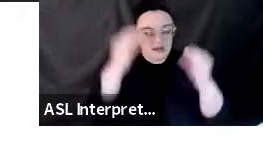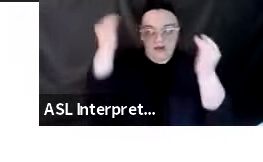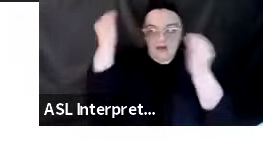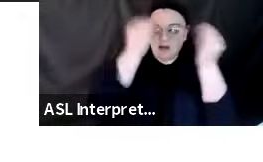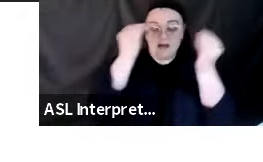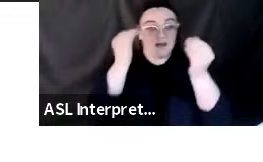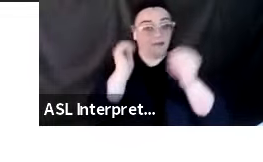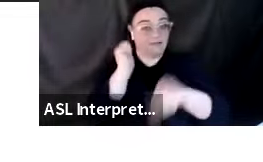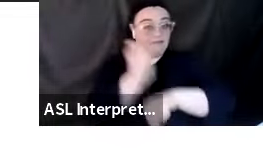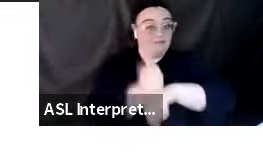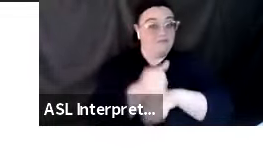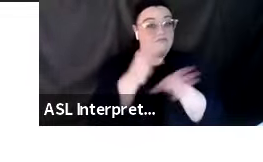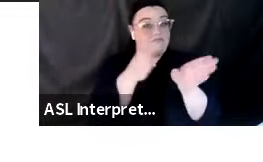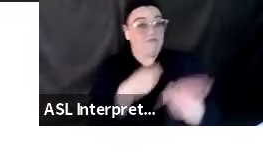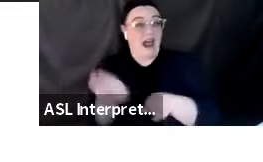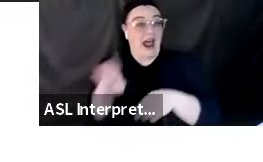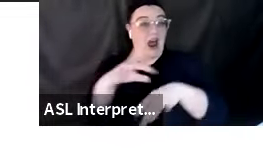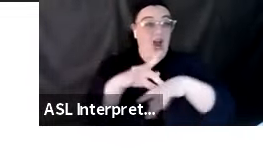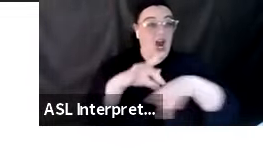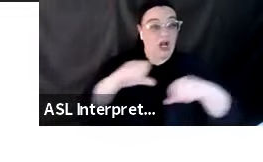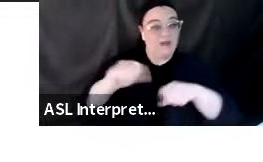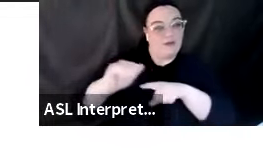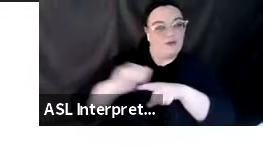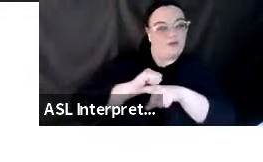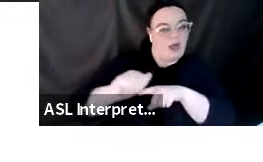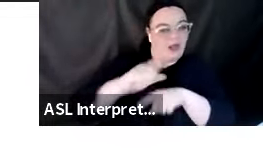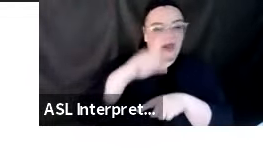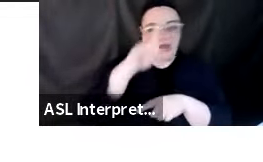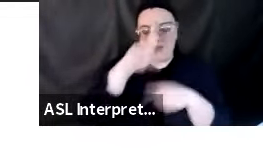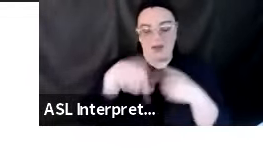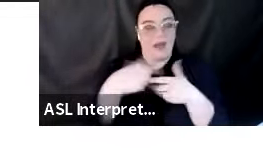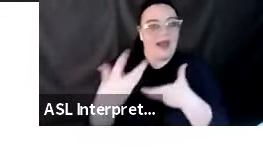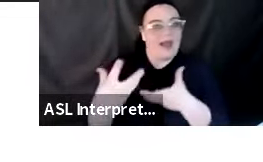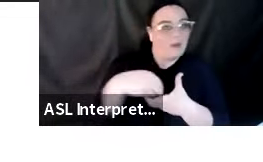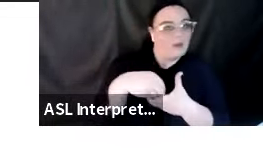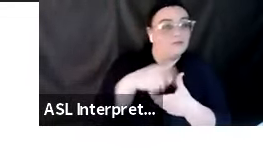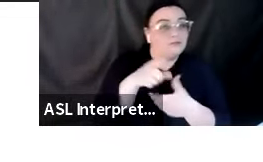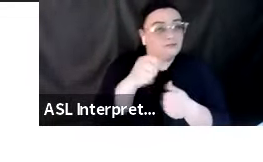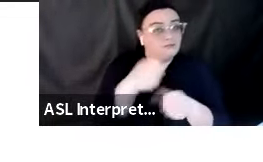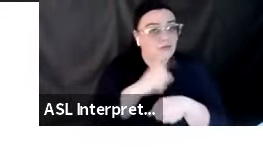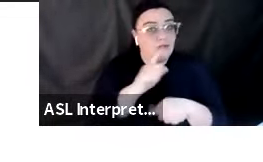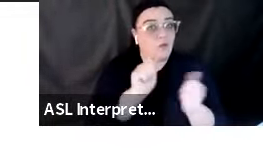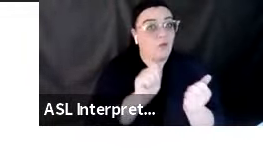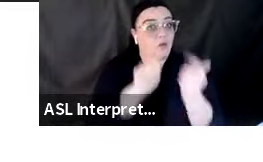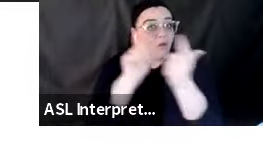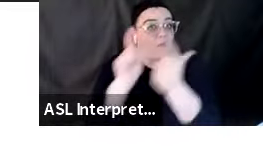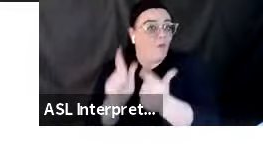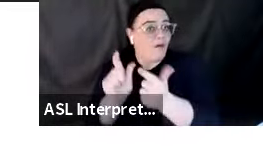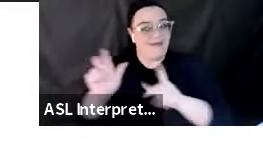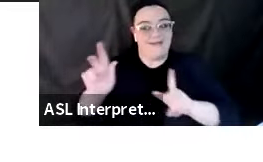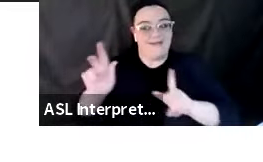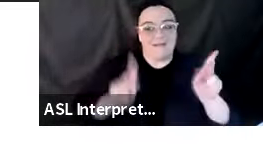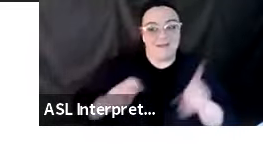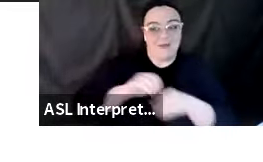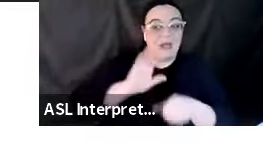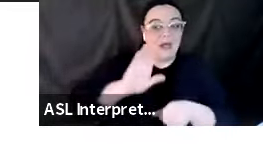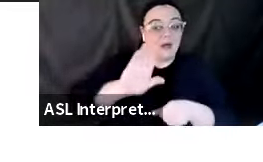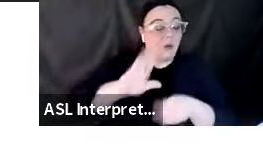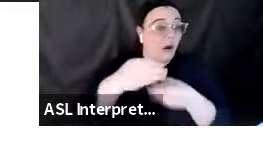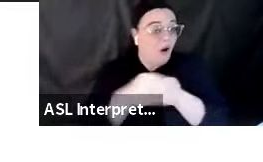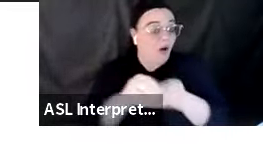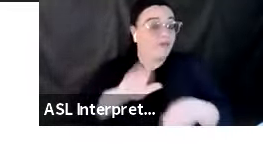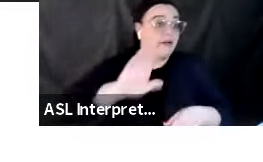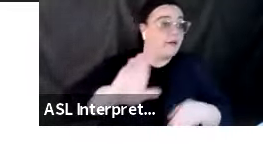about inclusive inclusivity. So make sure you're involving members, all members of your community and your organization in the